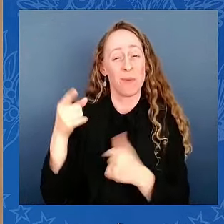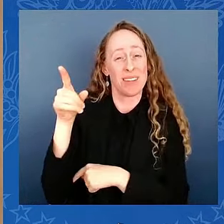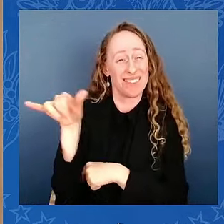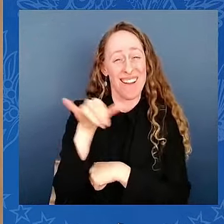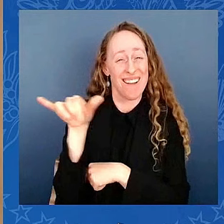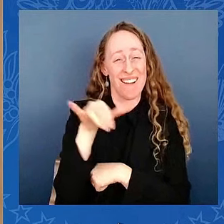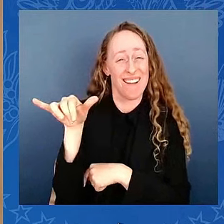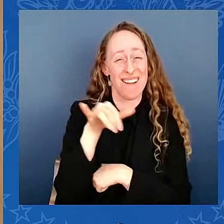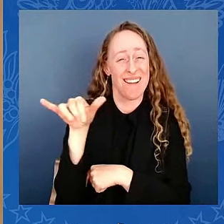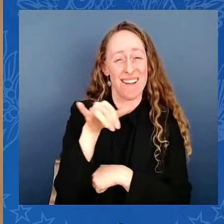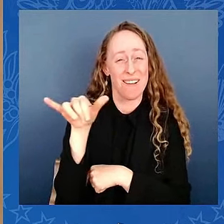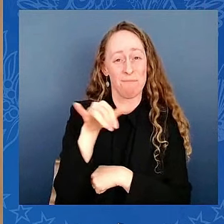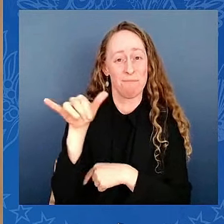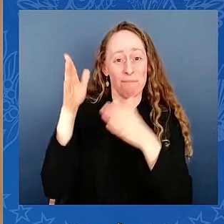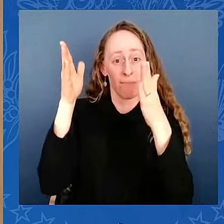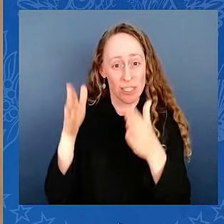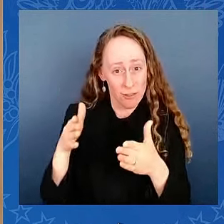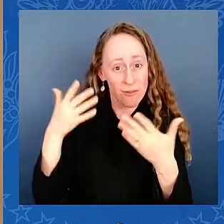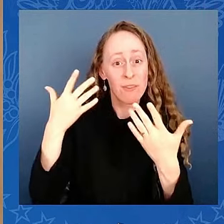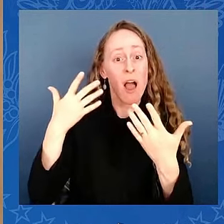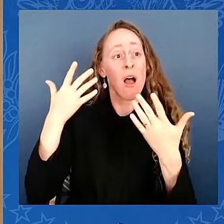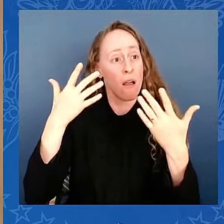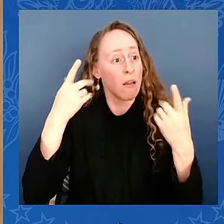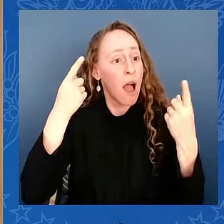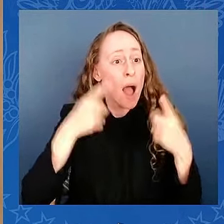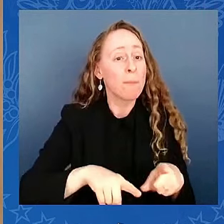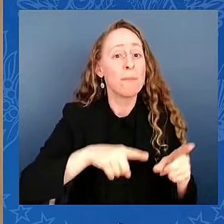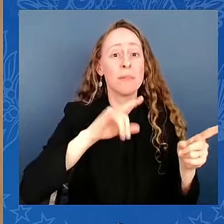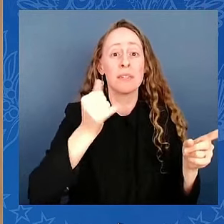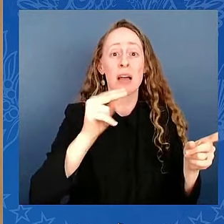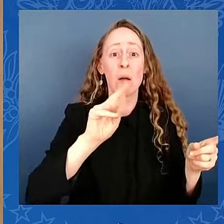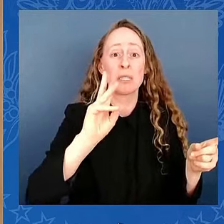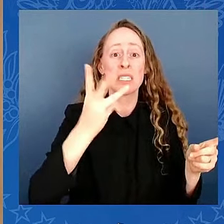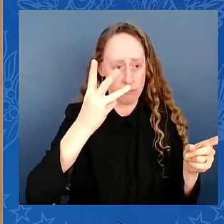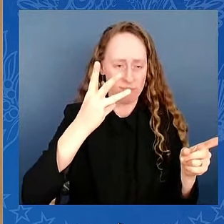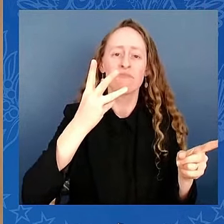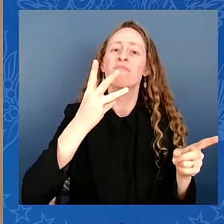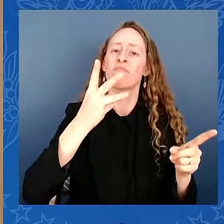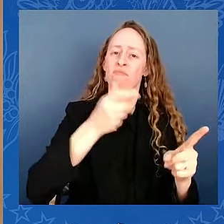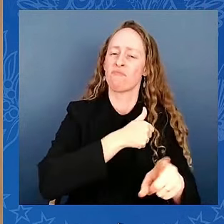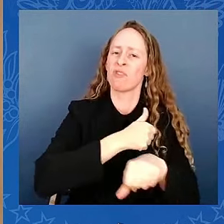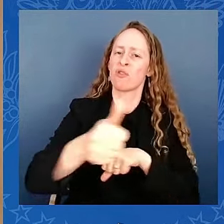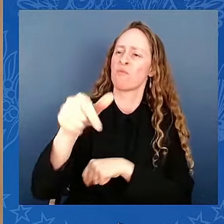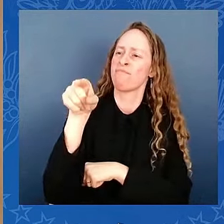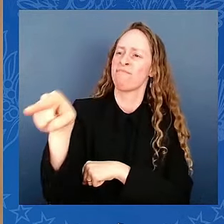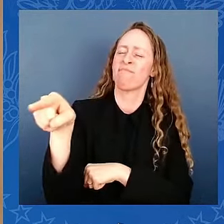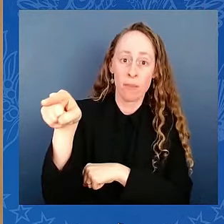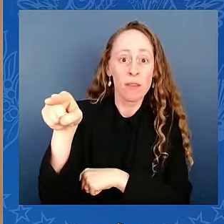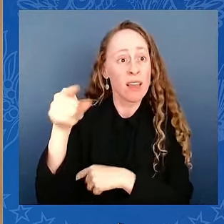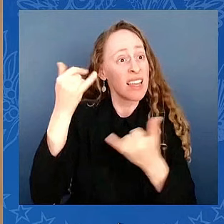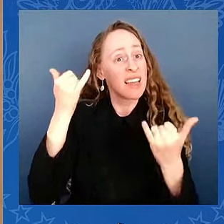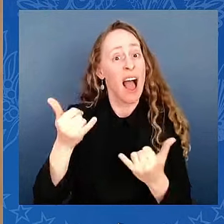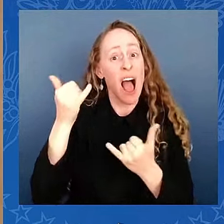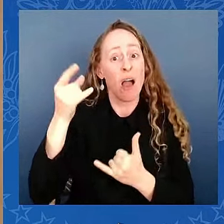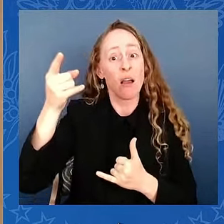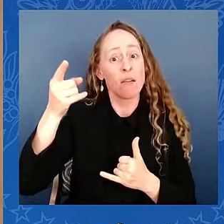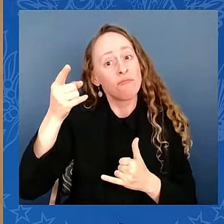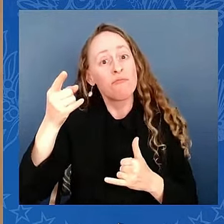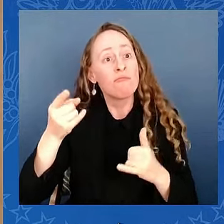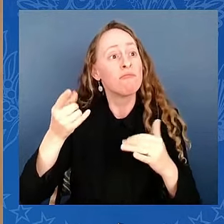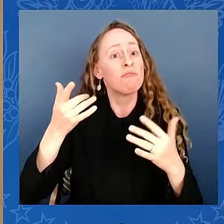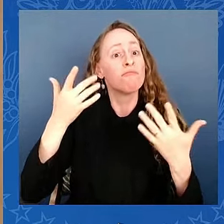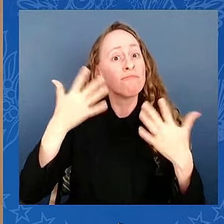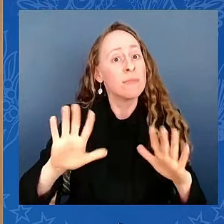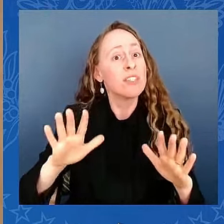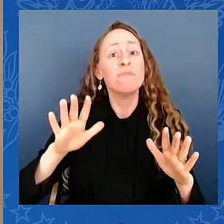And the American people deserve to have an answer in the courts before the upcoming election. The public has a right to know